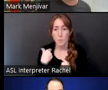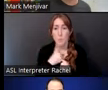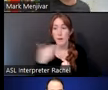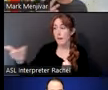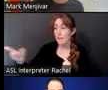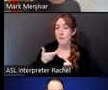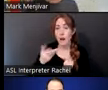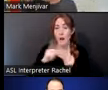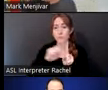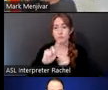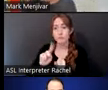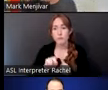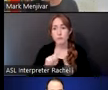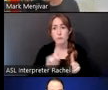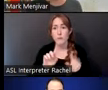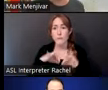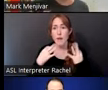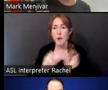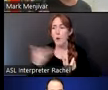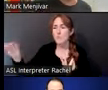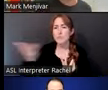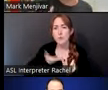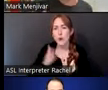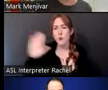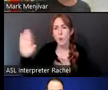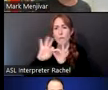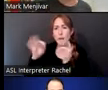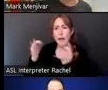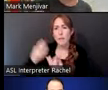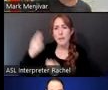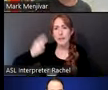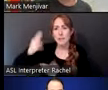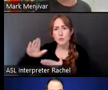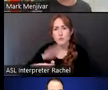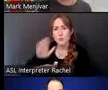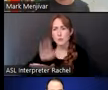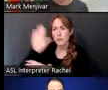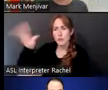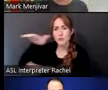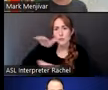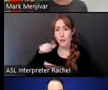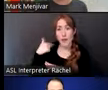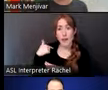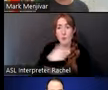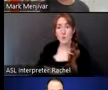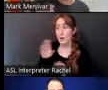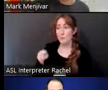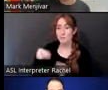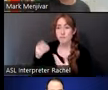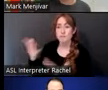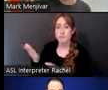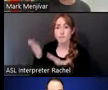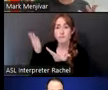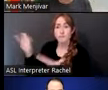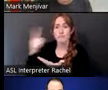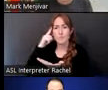community to bring their own family archives in. And we brainstormed and worked with them on potential projects that they could do. And so really